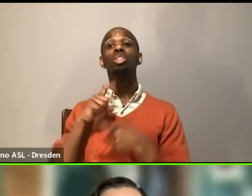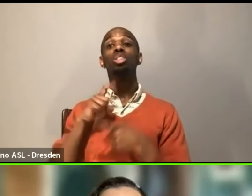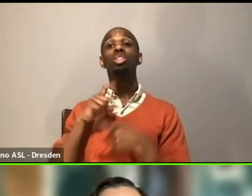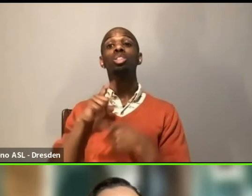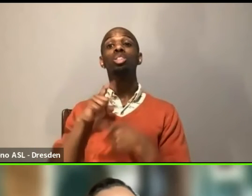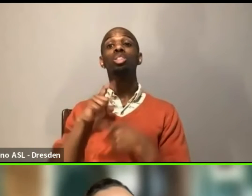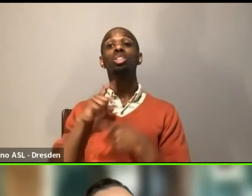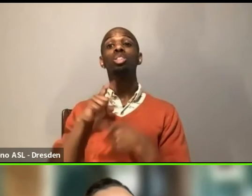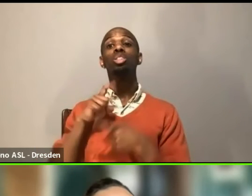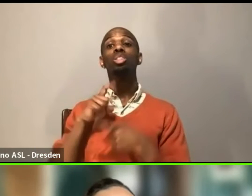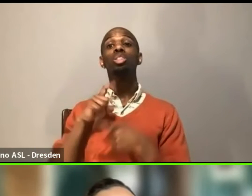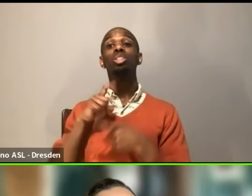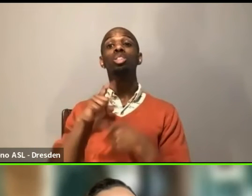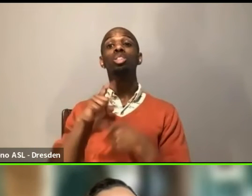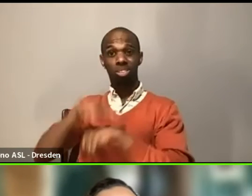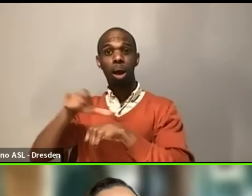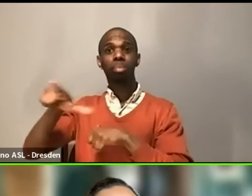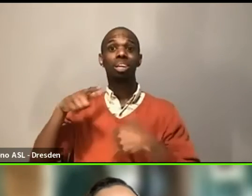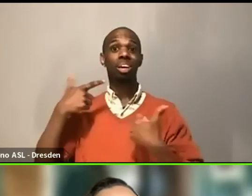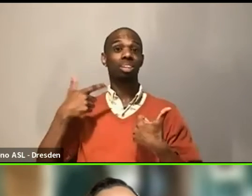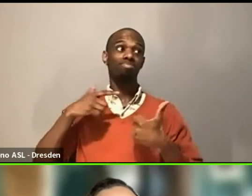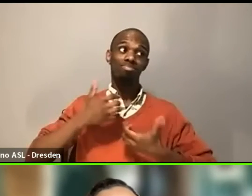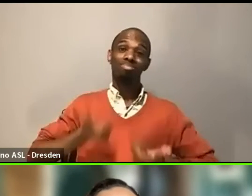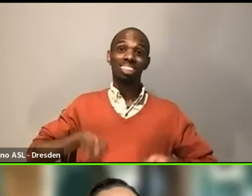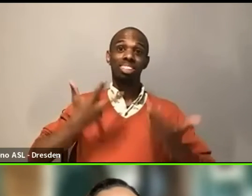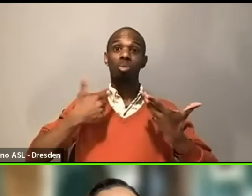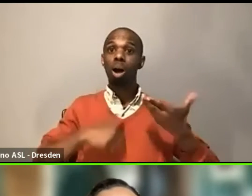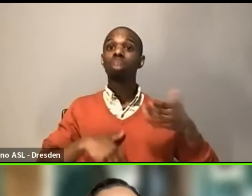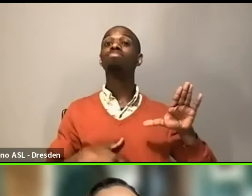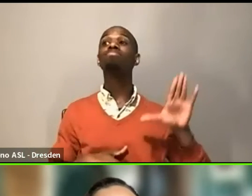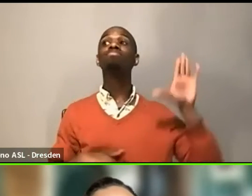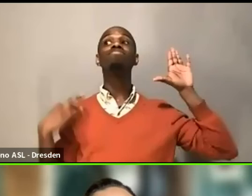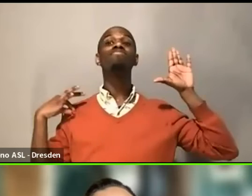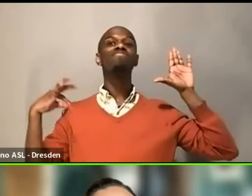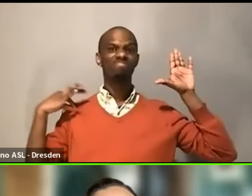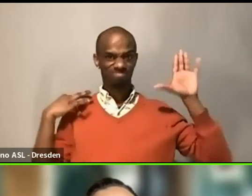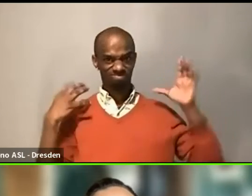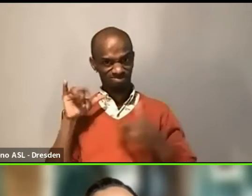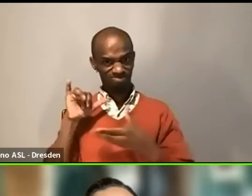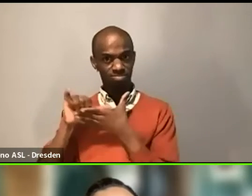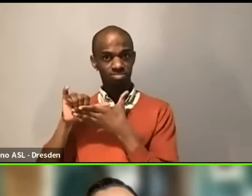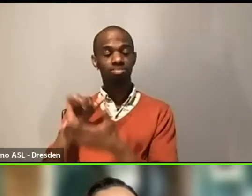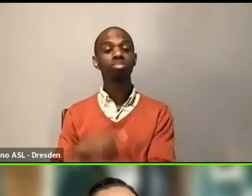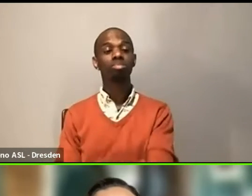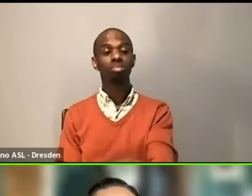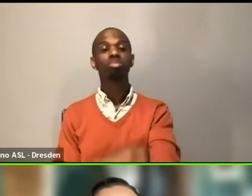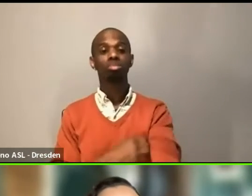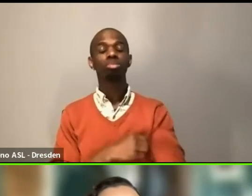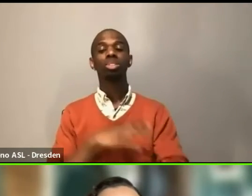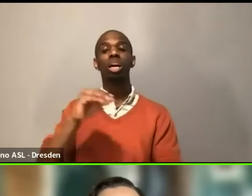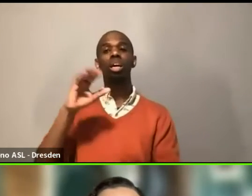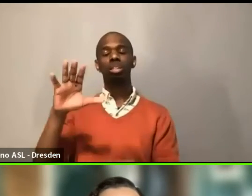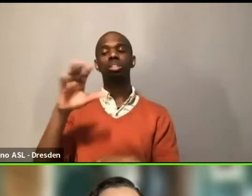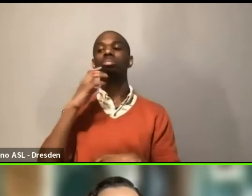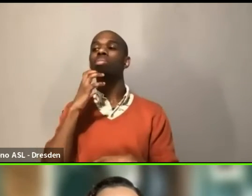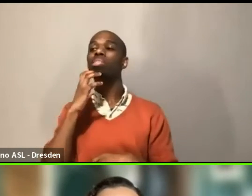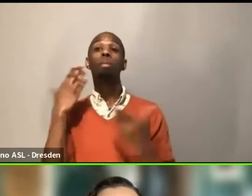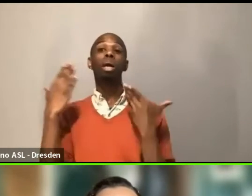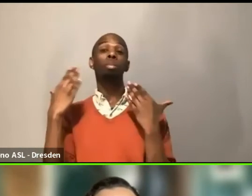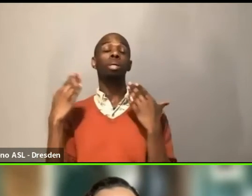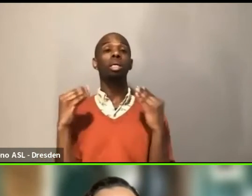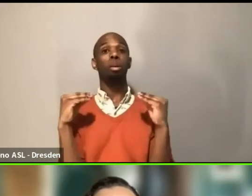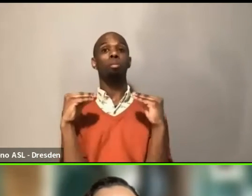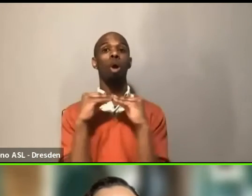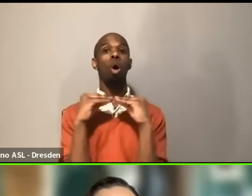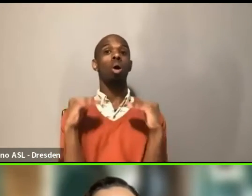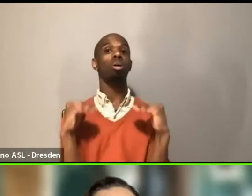the second thing, I wonder if there's even going a step beyond that. Like if some theaters that are similar, either in size or